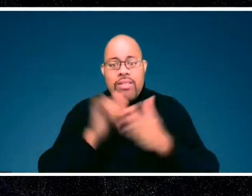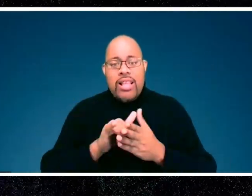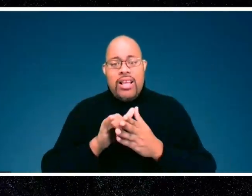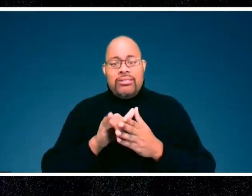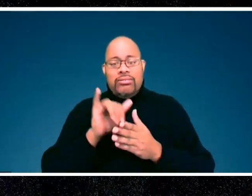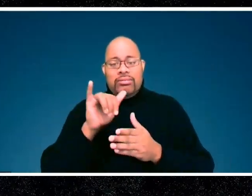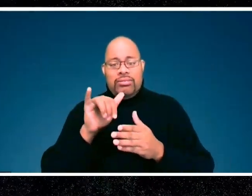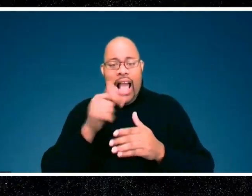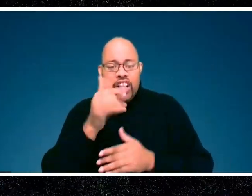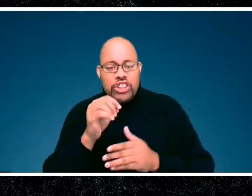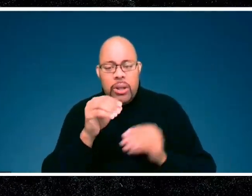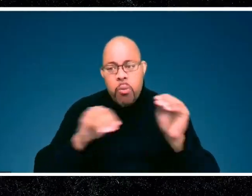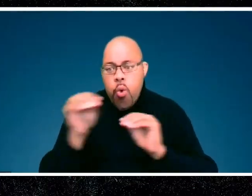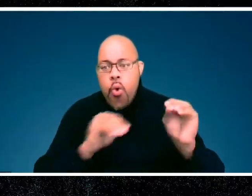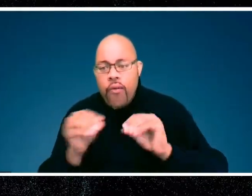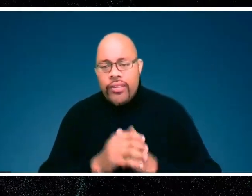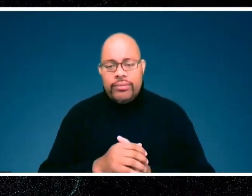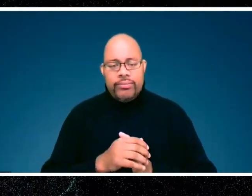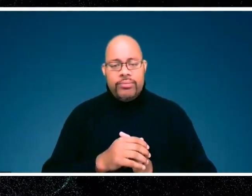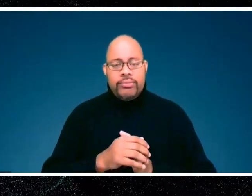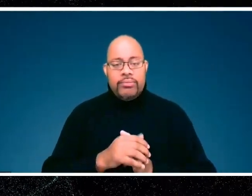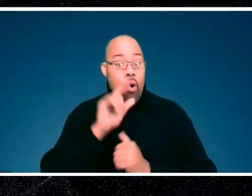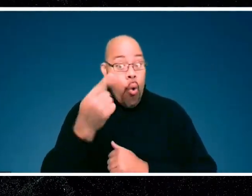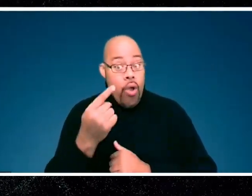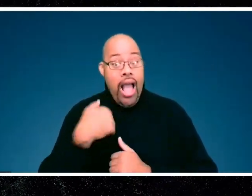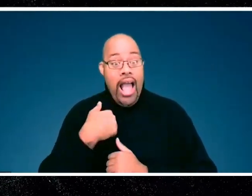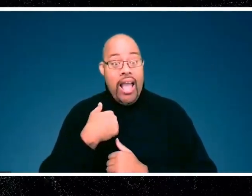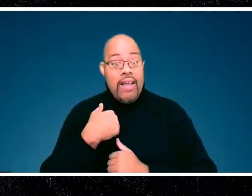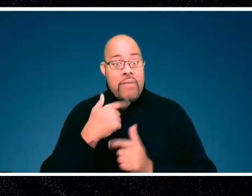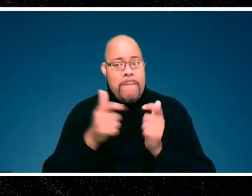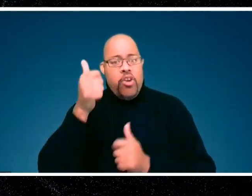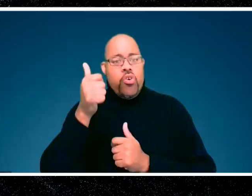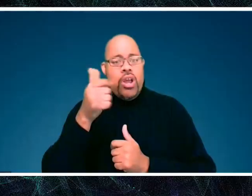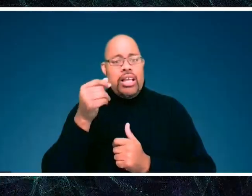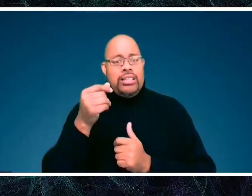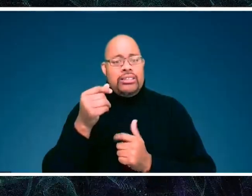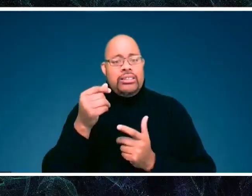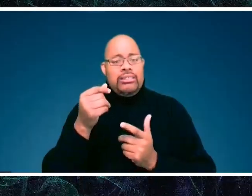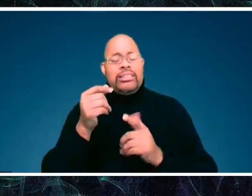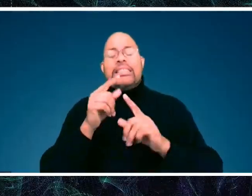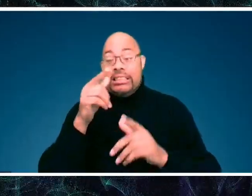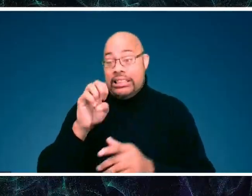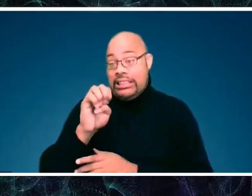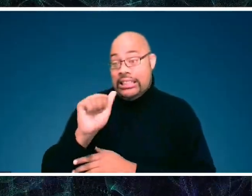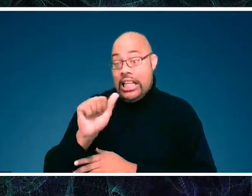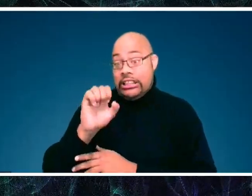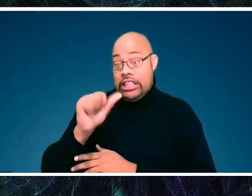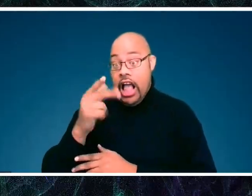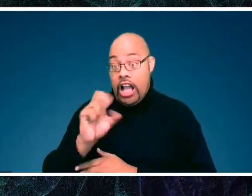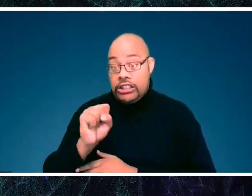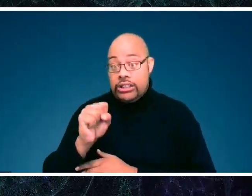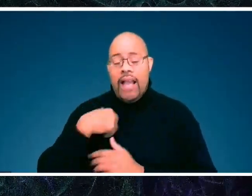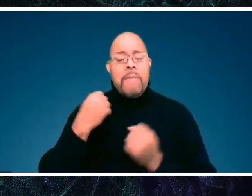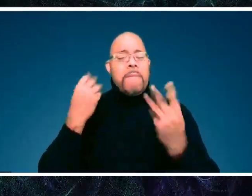moving and shaking. And they're not the only ones. They get bigger and gooier. Well, sea slums. There are a thousand species.